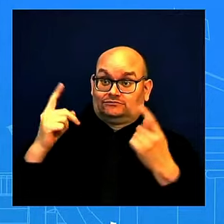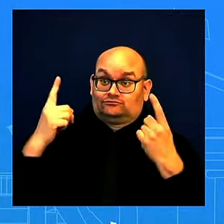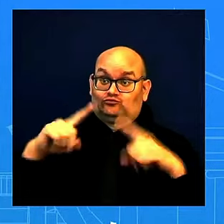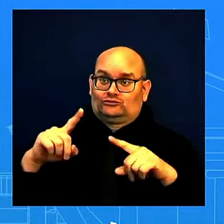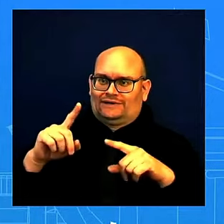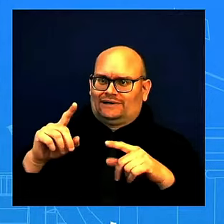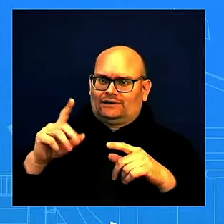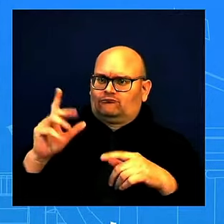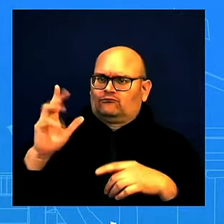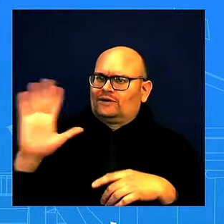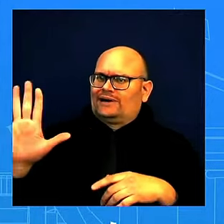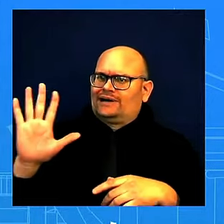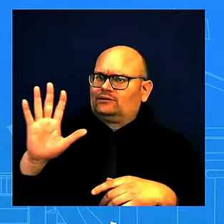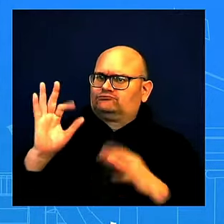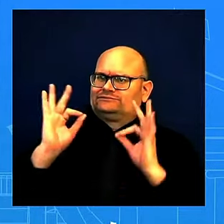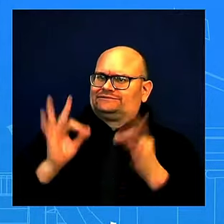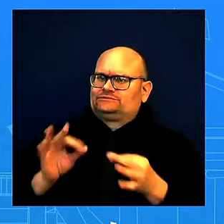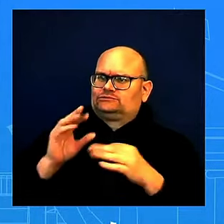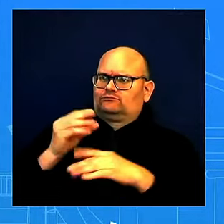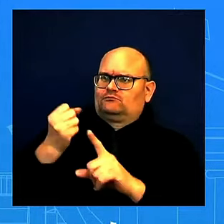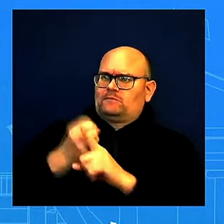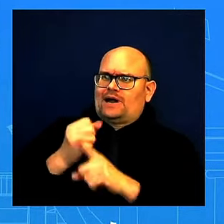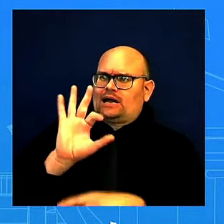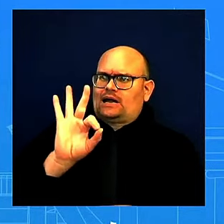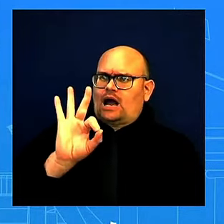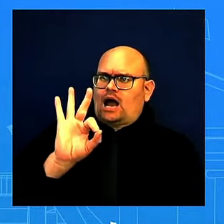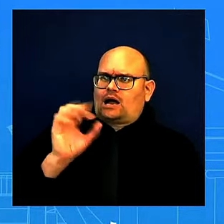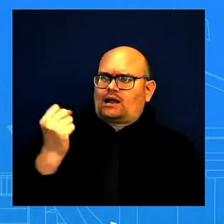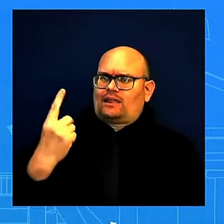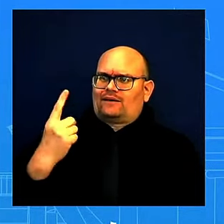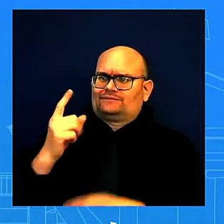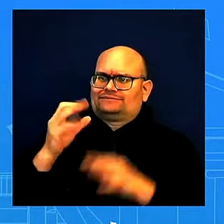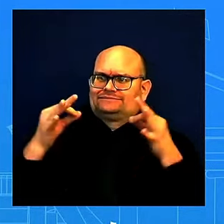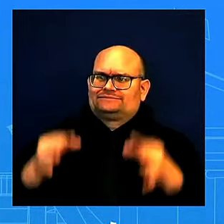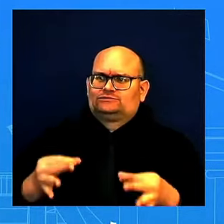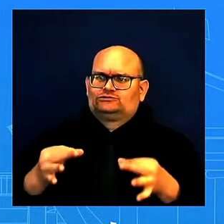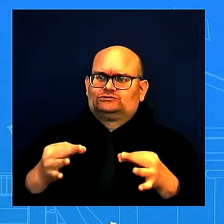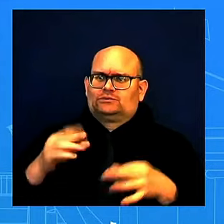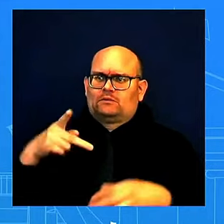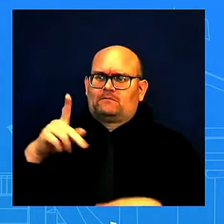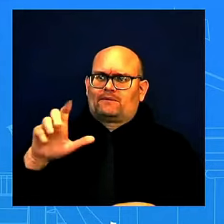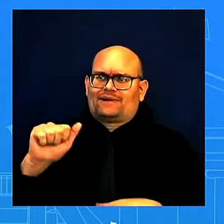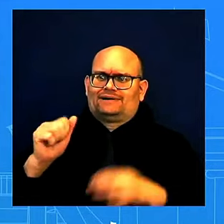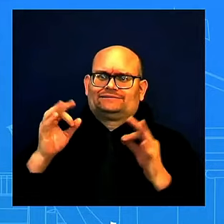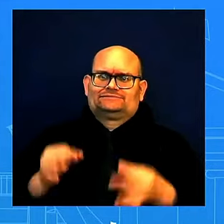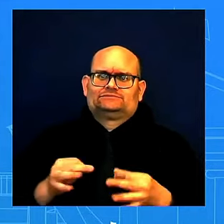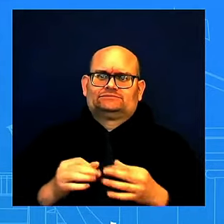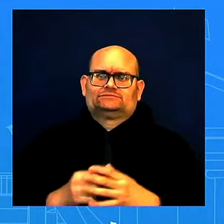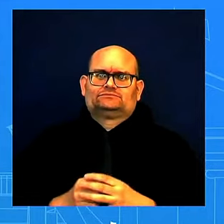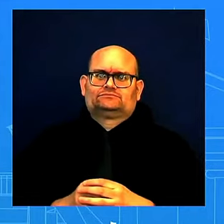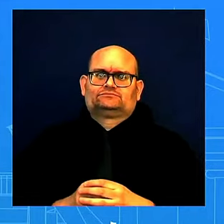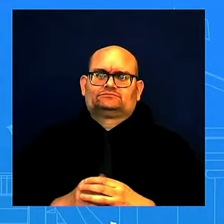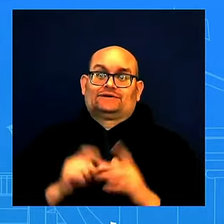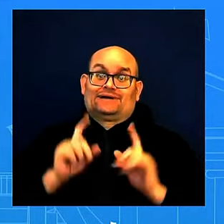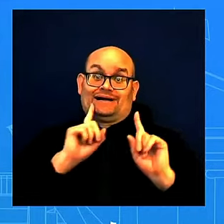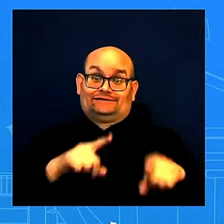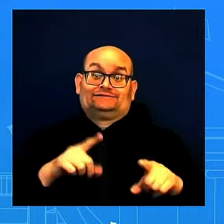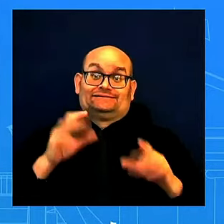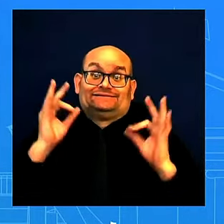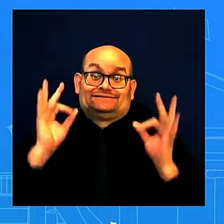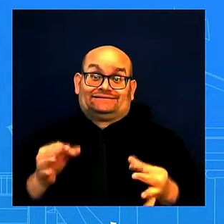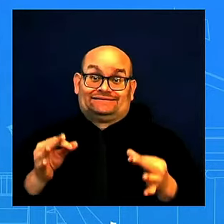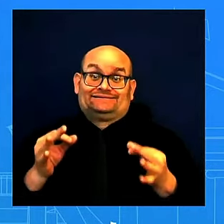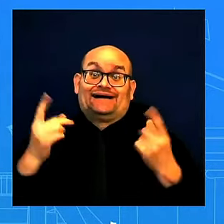it a surprise to President Biden? he involved? So this decision has – this decision was made by